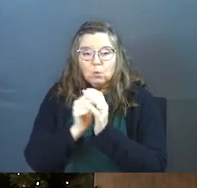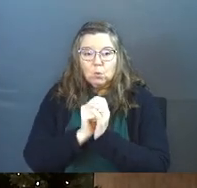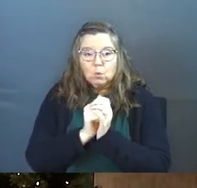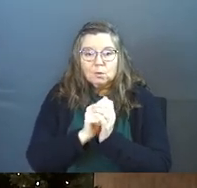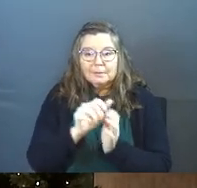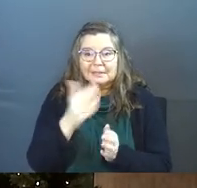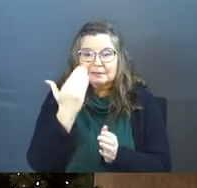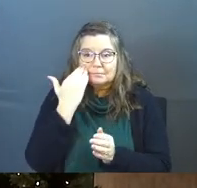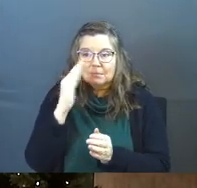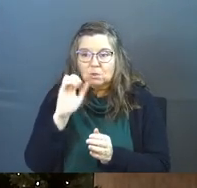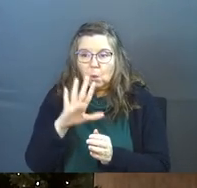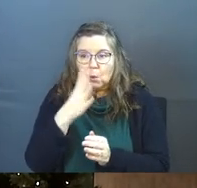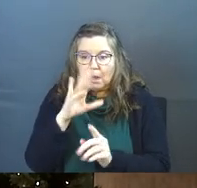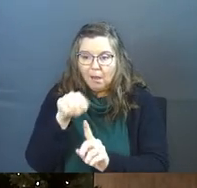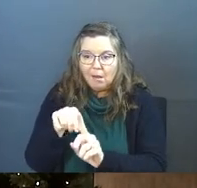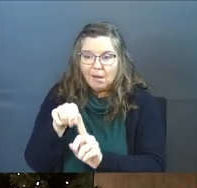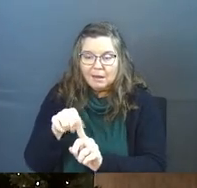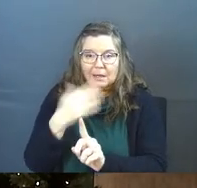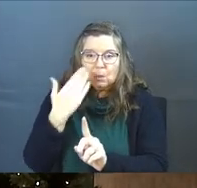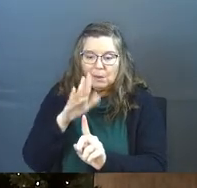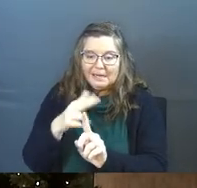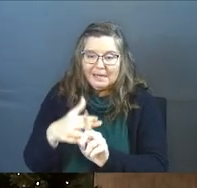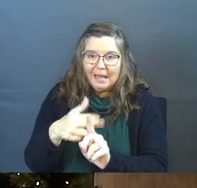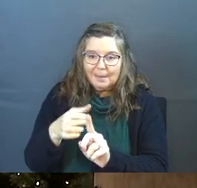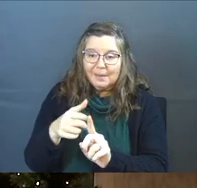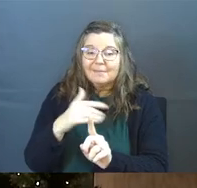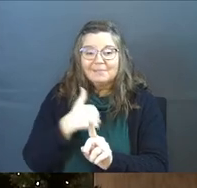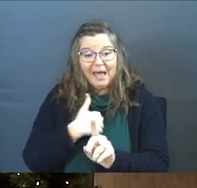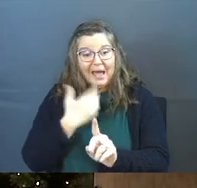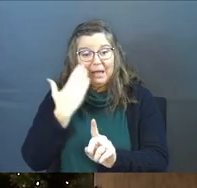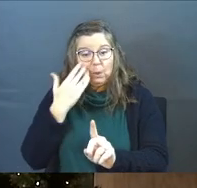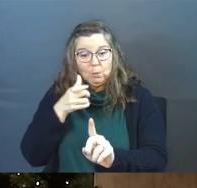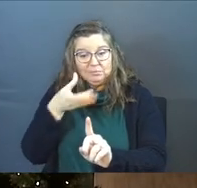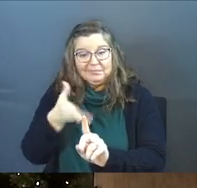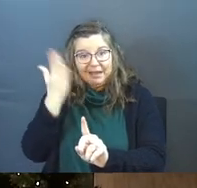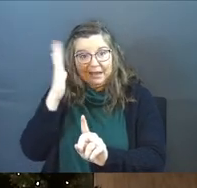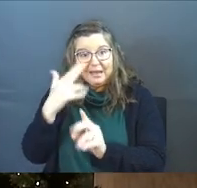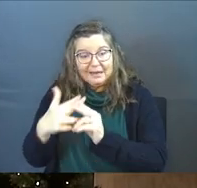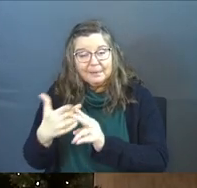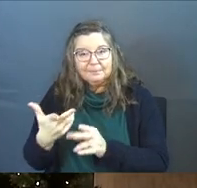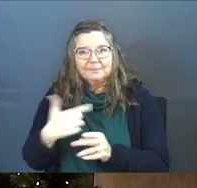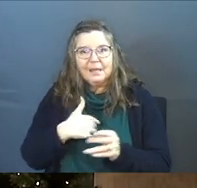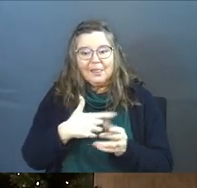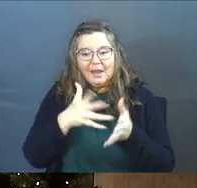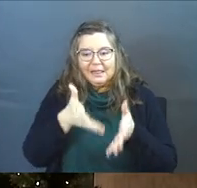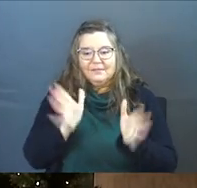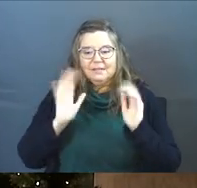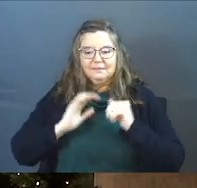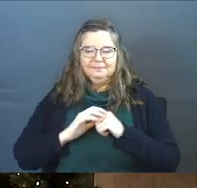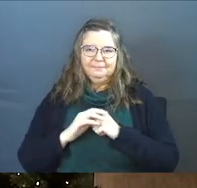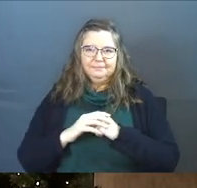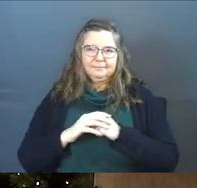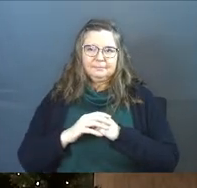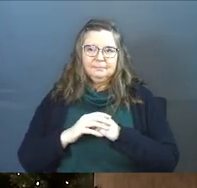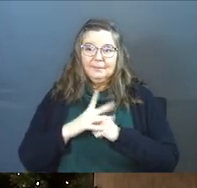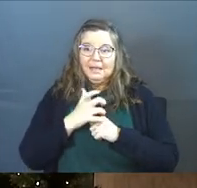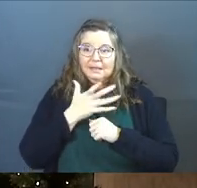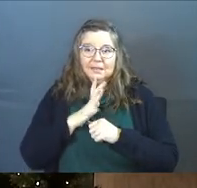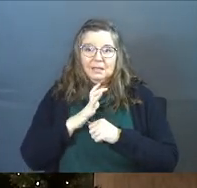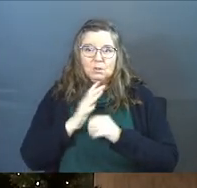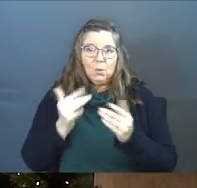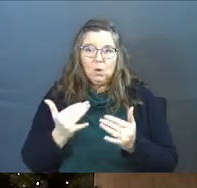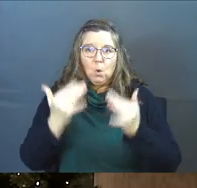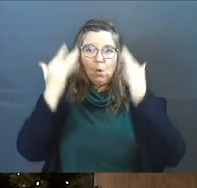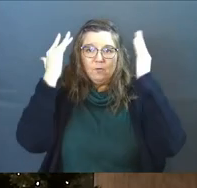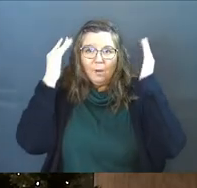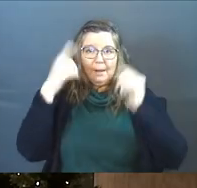worshiping this unknown God and didn't know his name. And he's like, I actually know the guy's name. And then he leaves it because he doesn't want